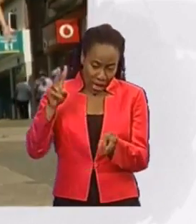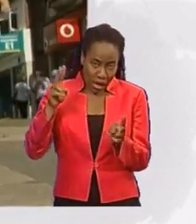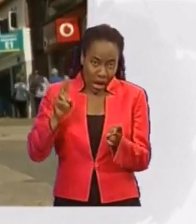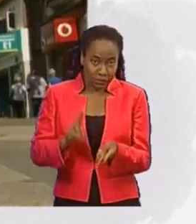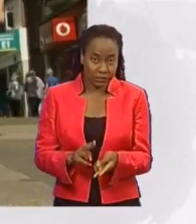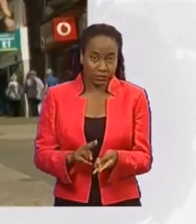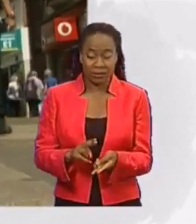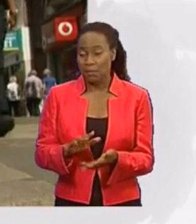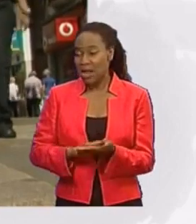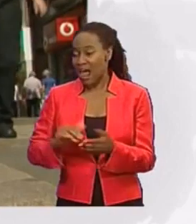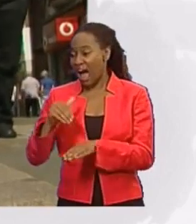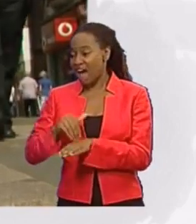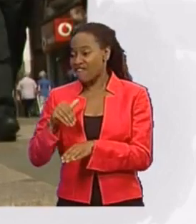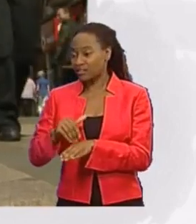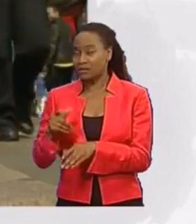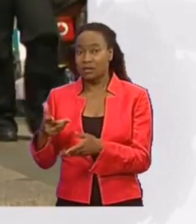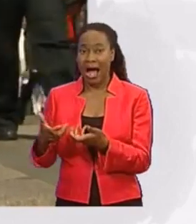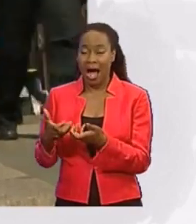of constabulary.